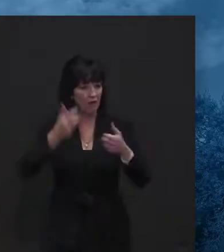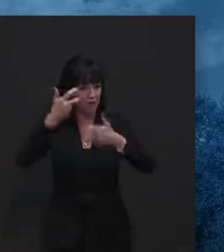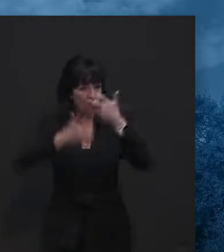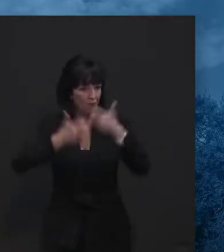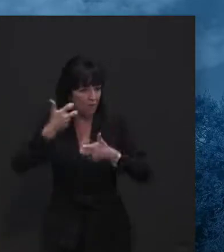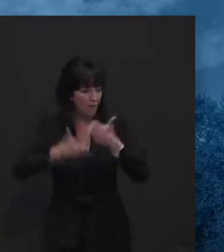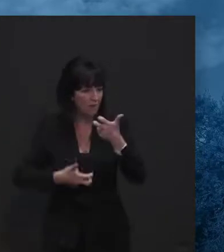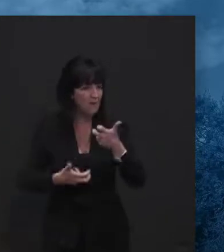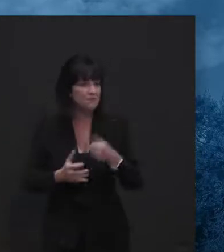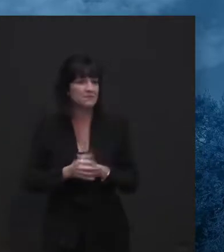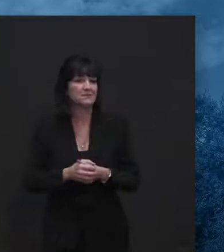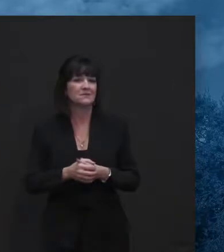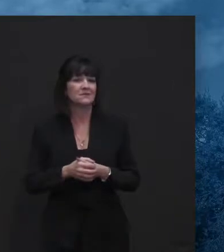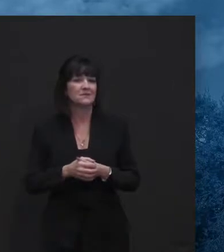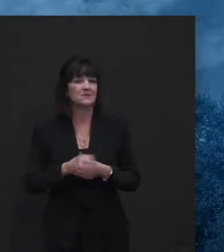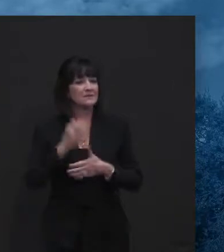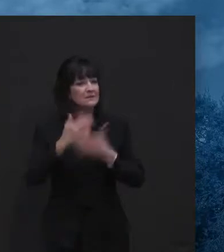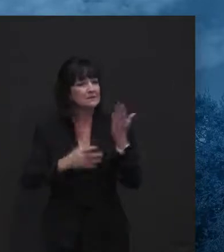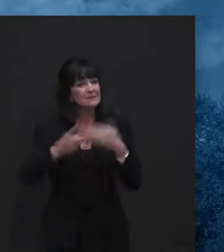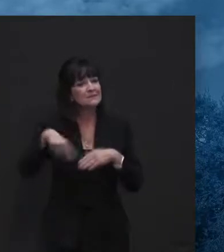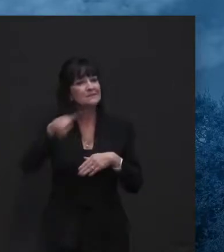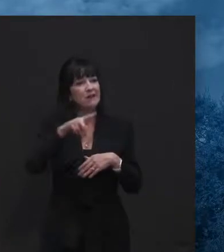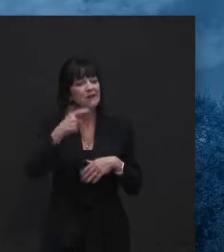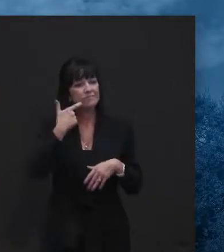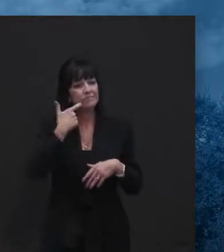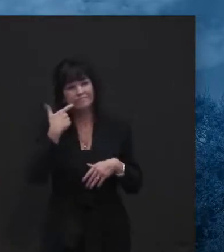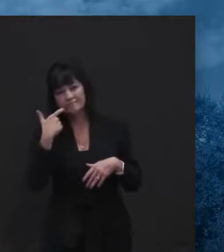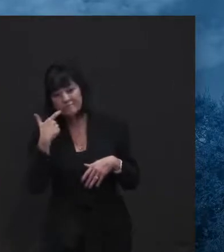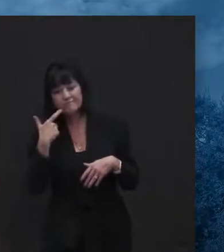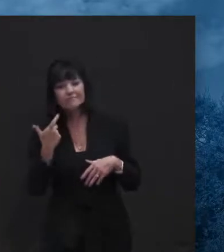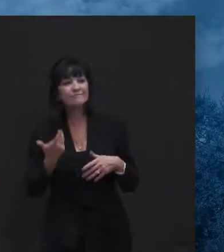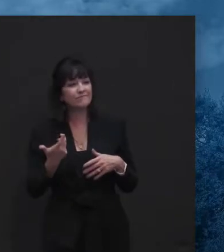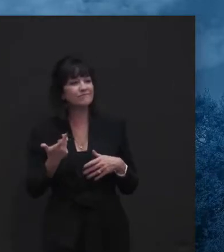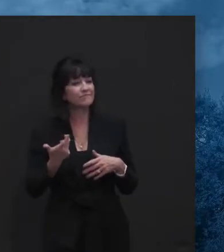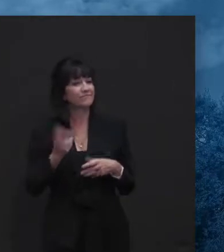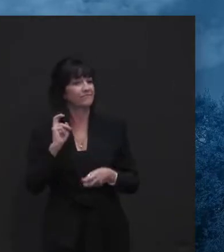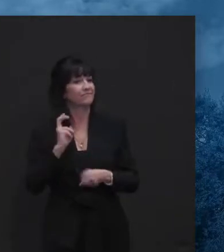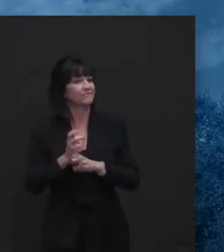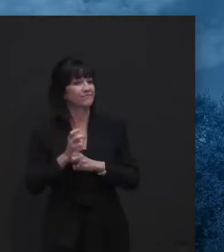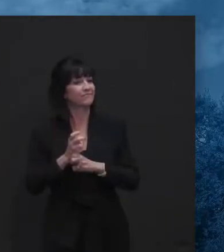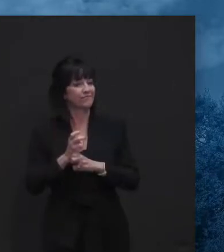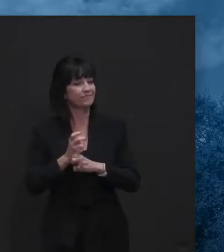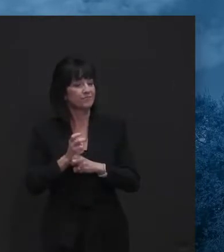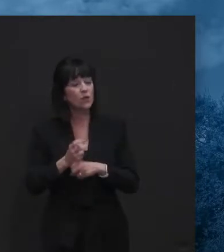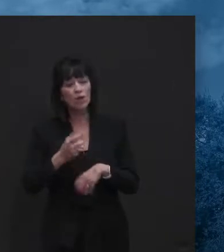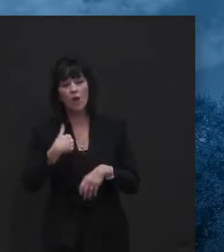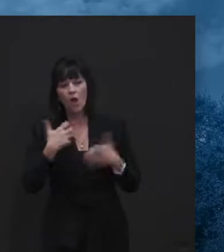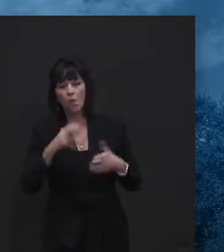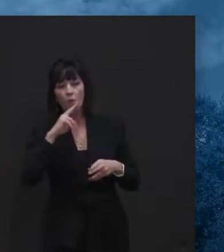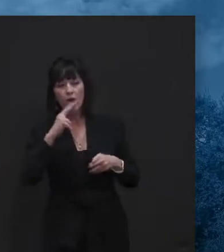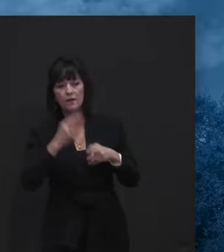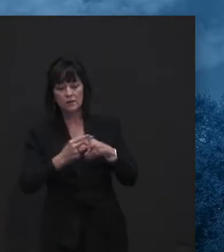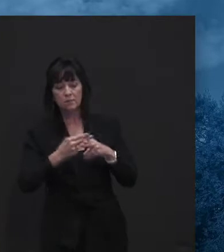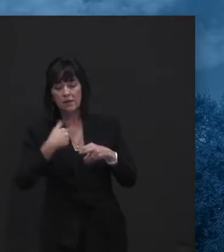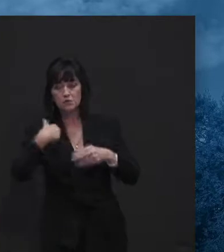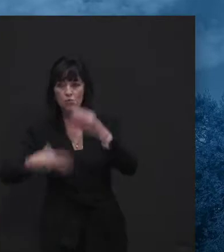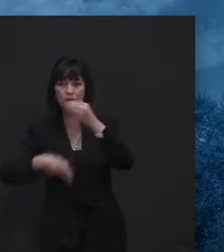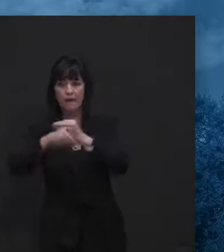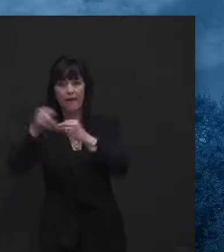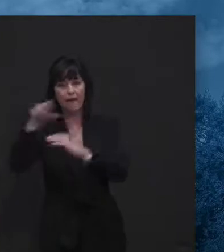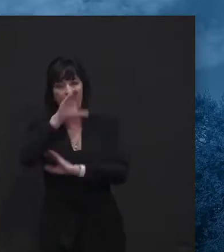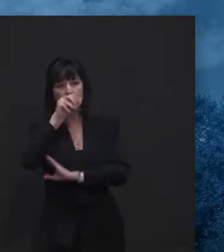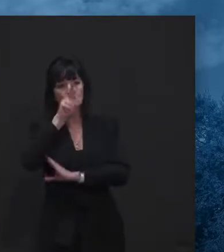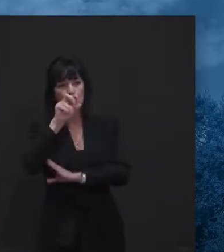to make sure that, um, I did mention that as of yesterday, we, um, added a new addition onto our COVID website, which is the